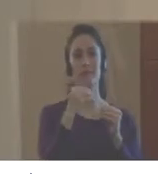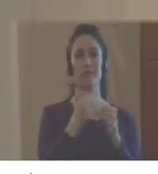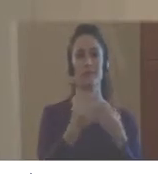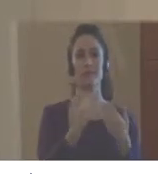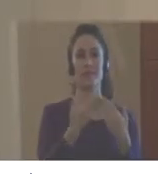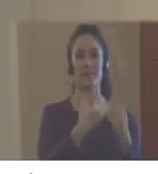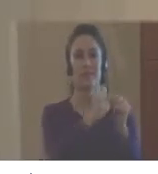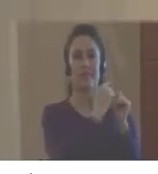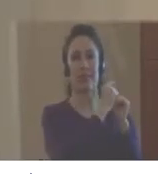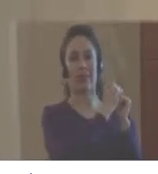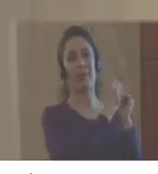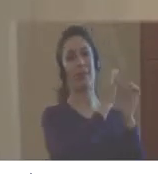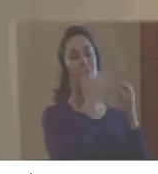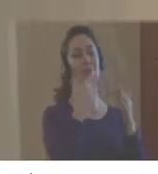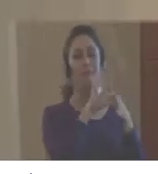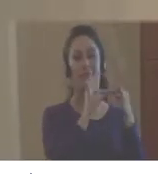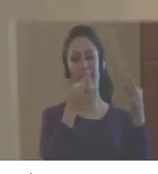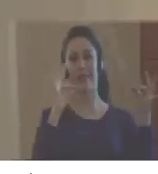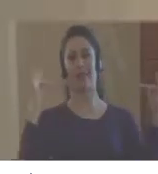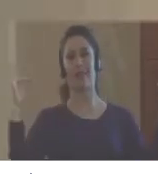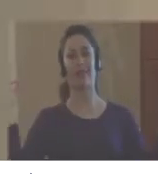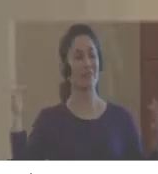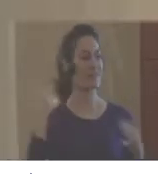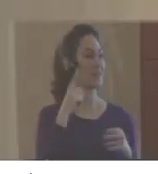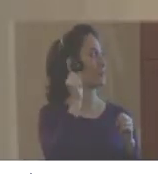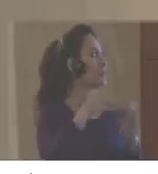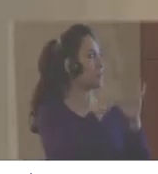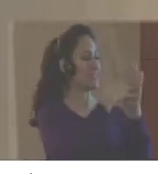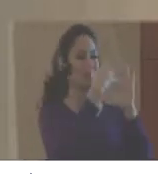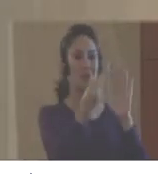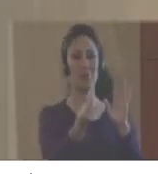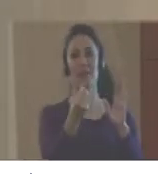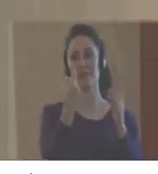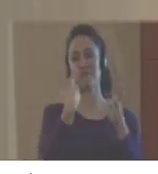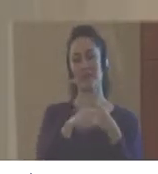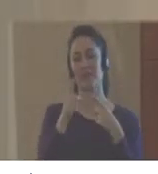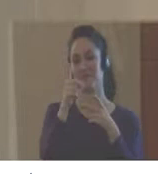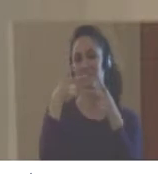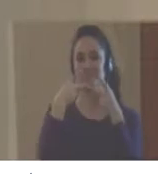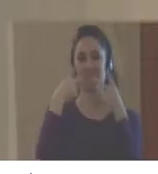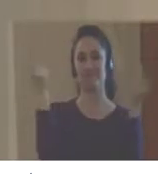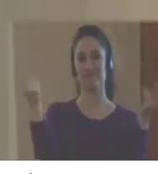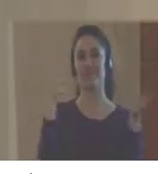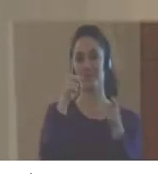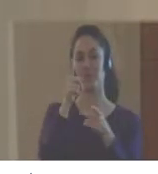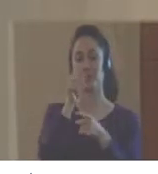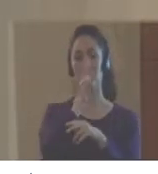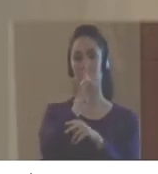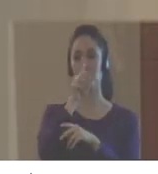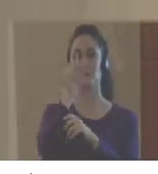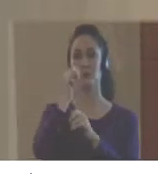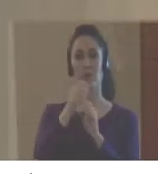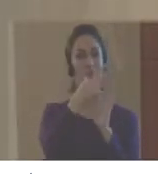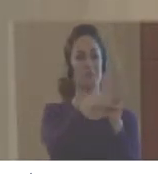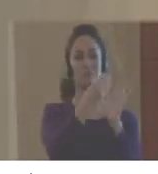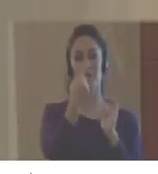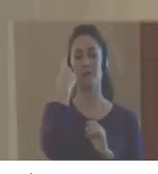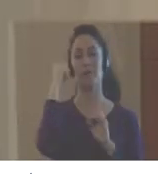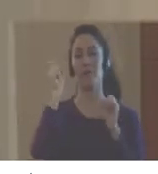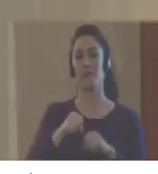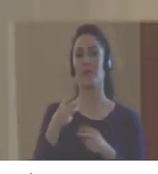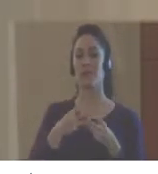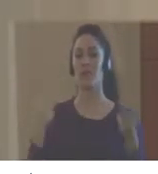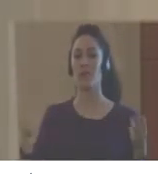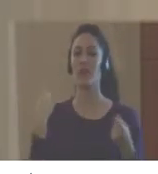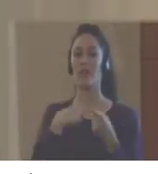to remember, so easily remembered. So from October onwards, you will have available the results